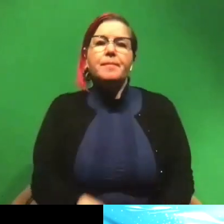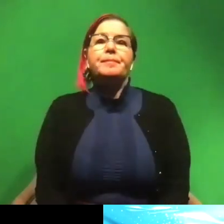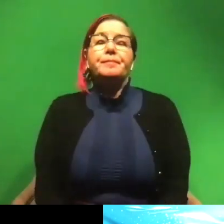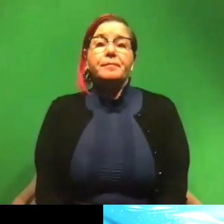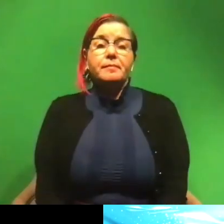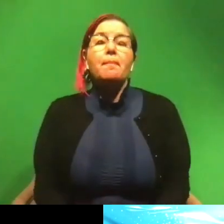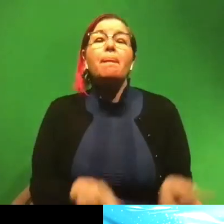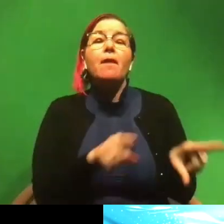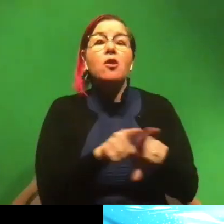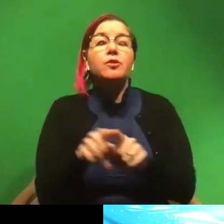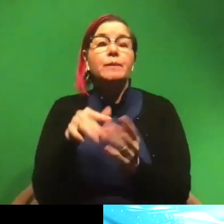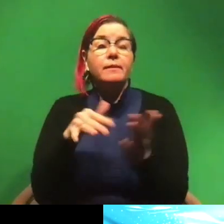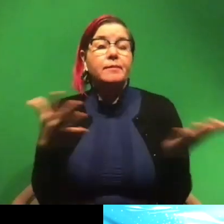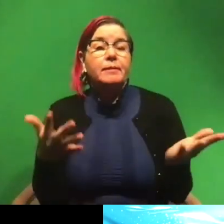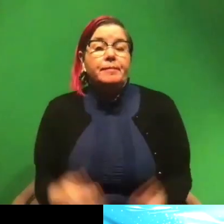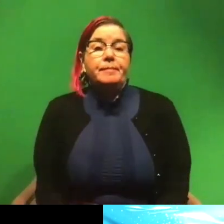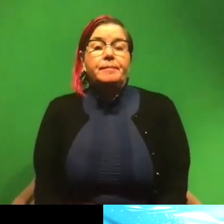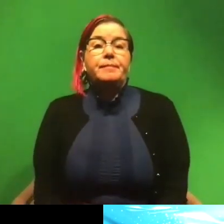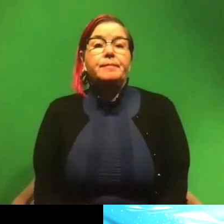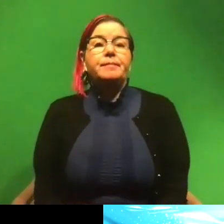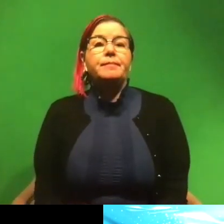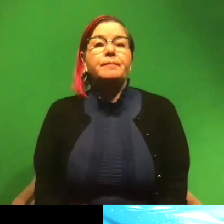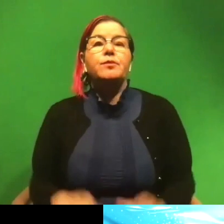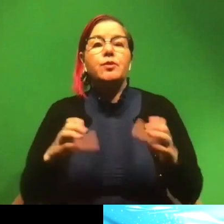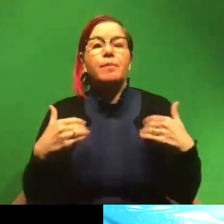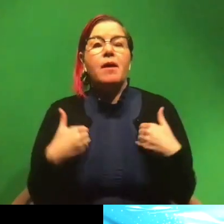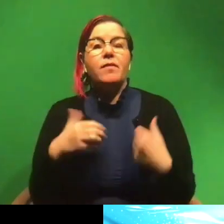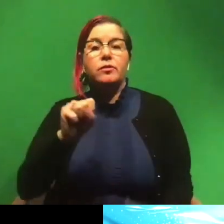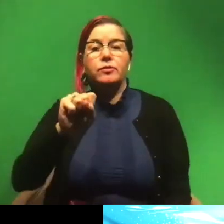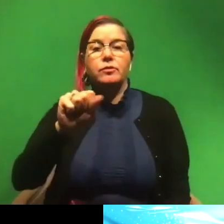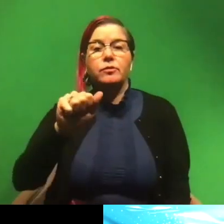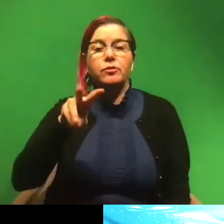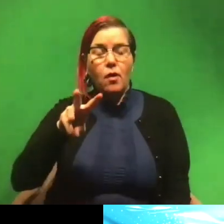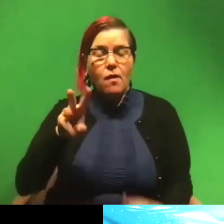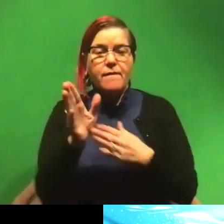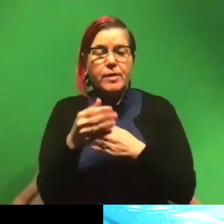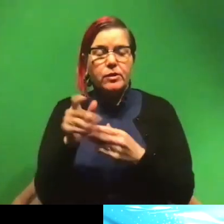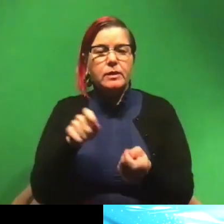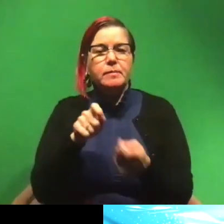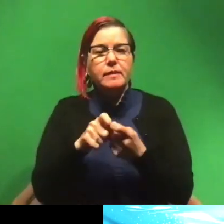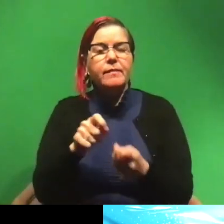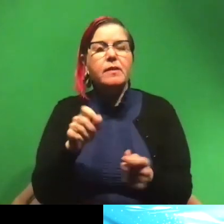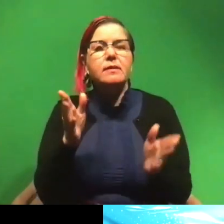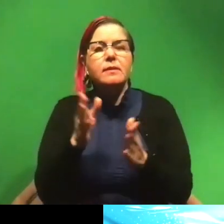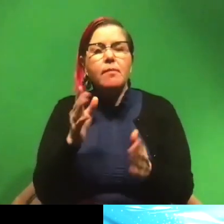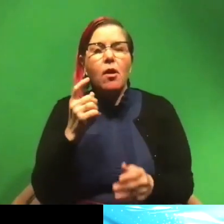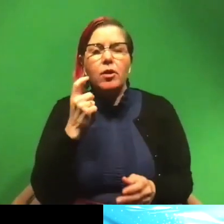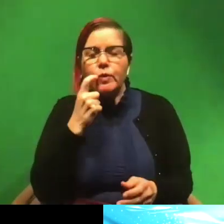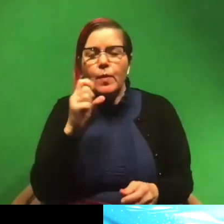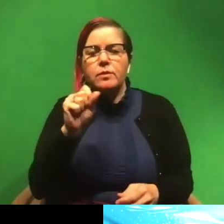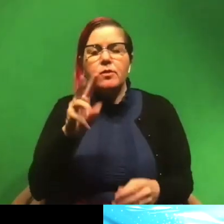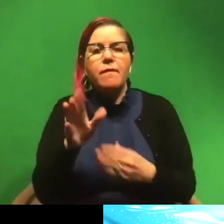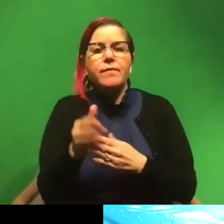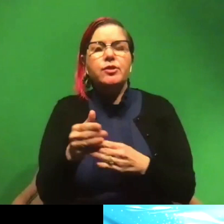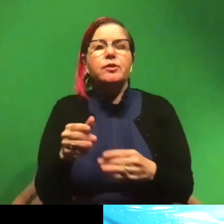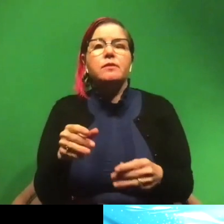I also study a group of animals called sawfish, specifically the small tooth sawfish. And sawfish